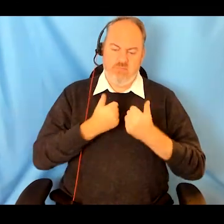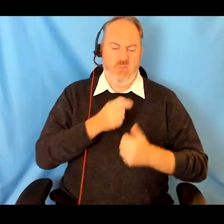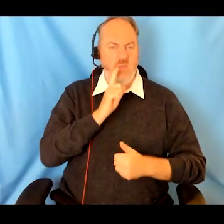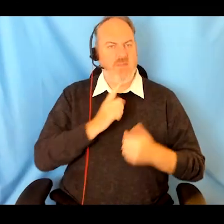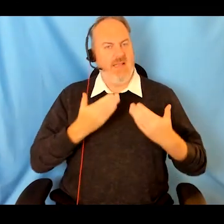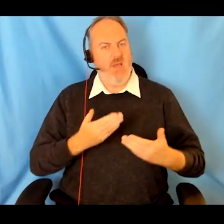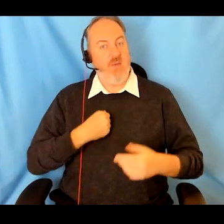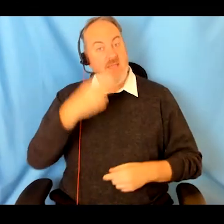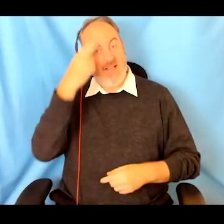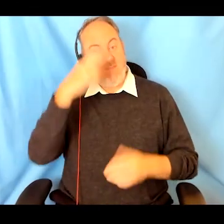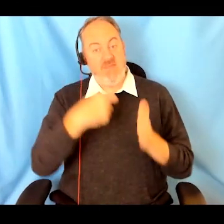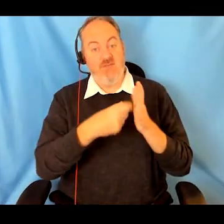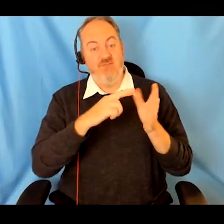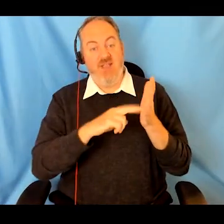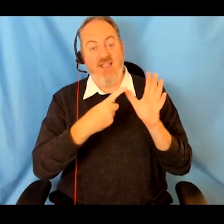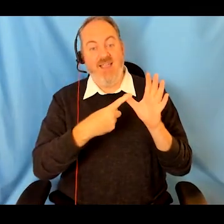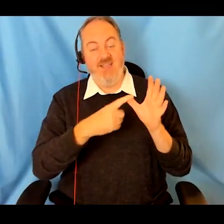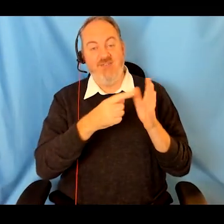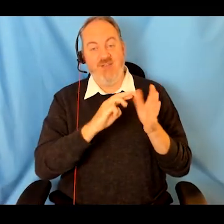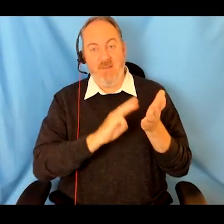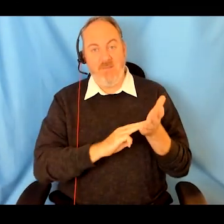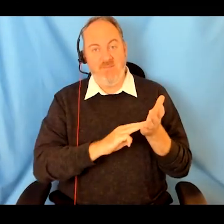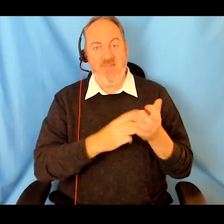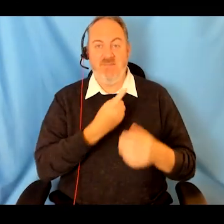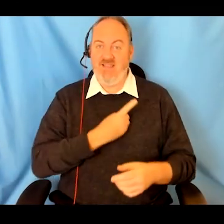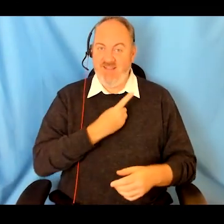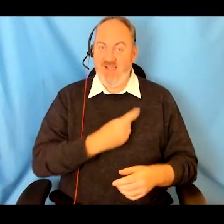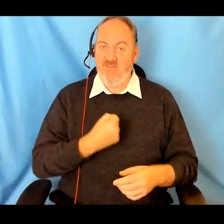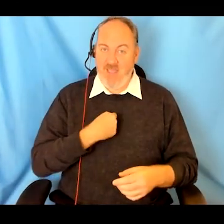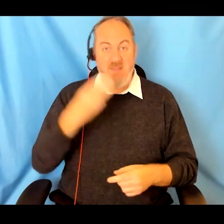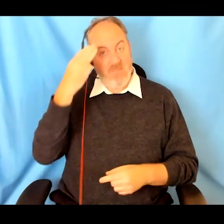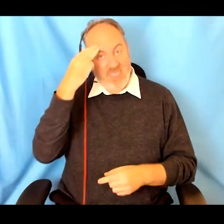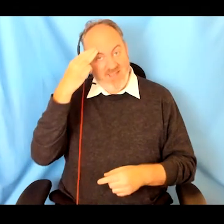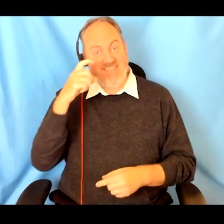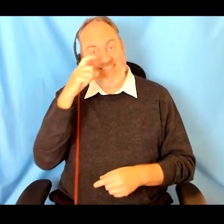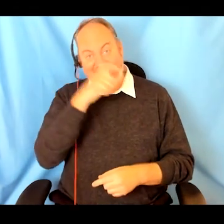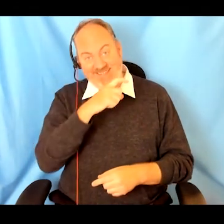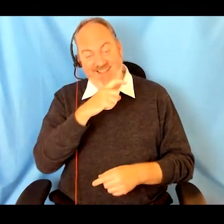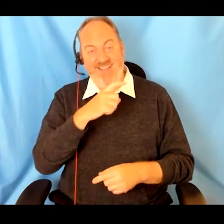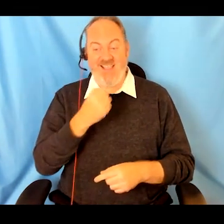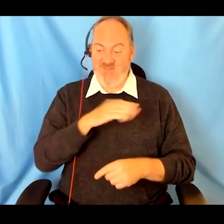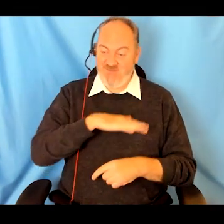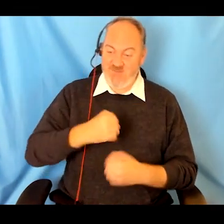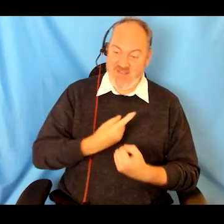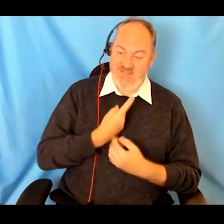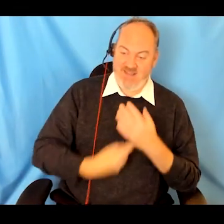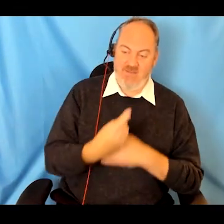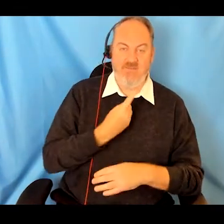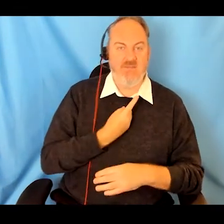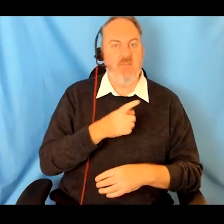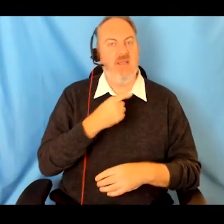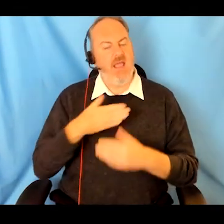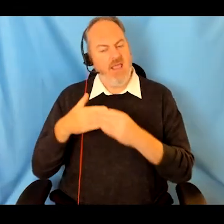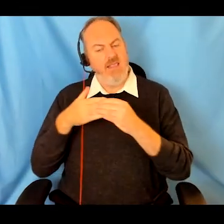the woman I am today. My name is Rana Shams and I'm a daughter, sister, mother, friend and above all, a woman of substance.